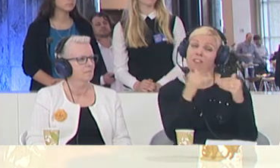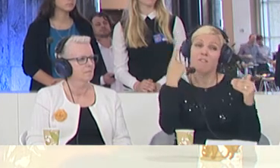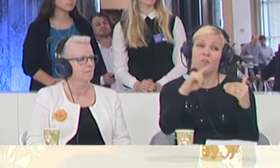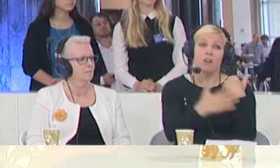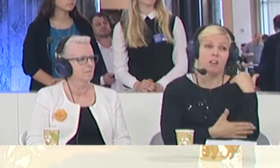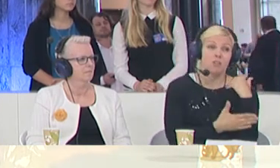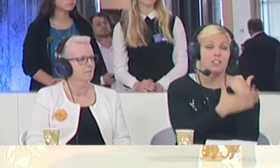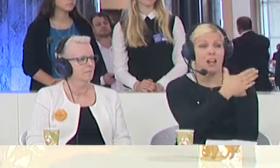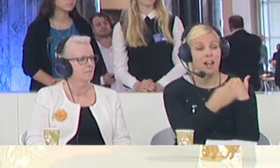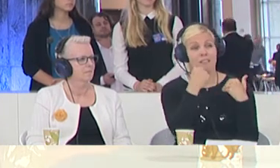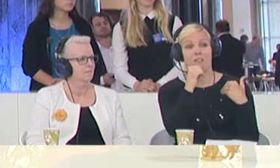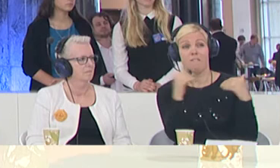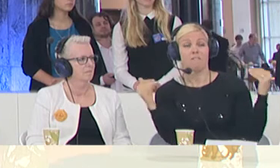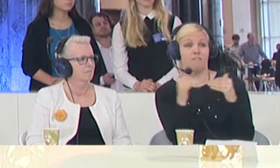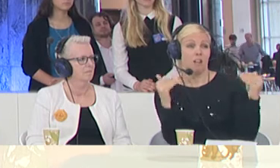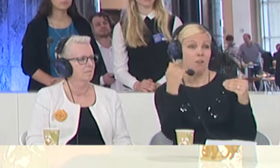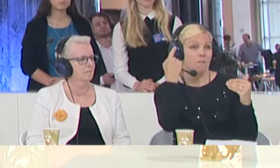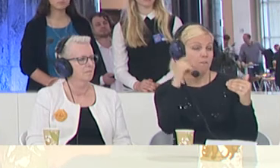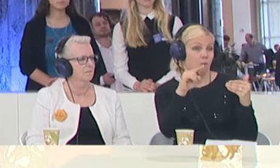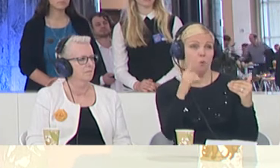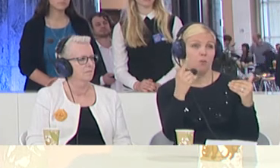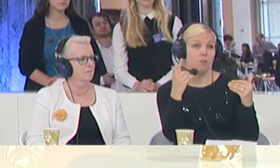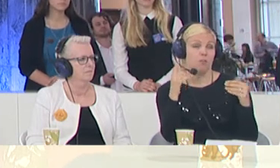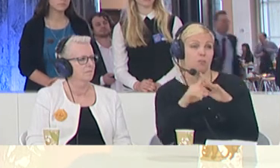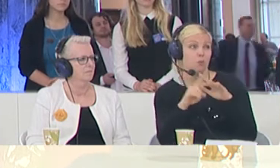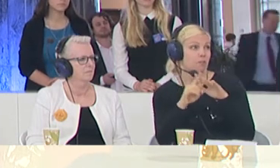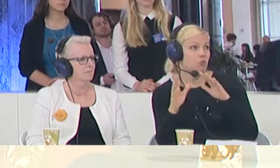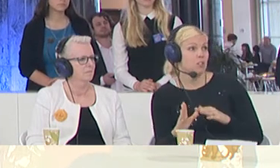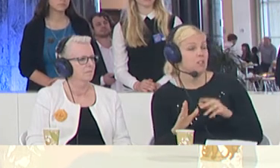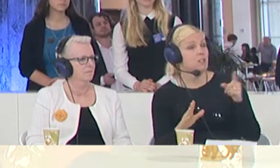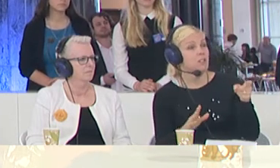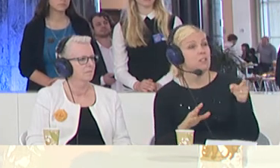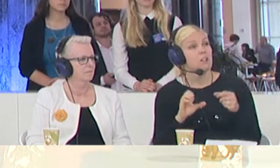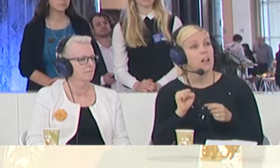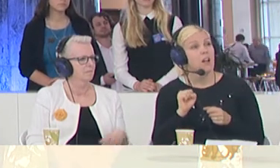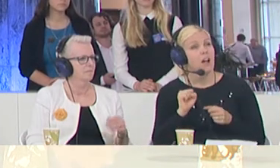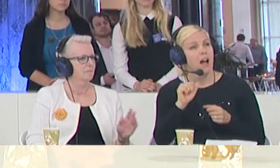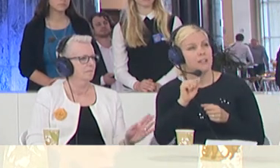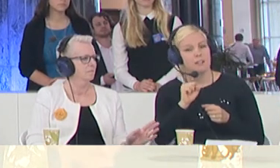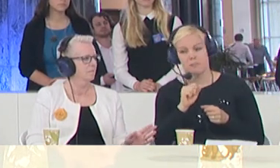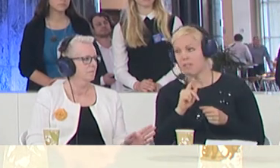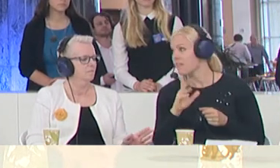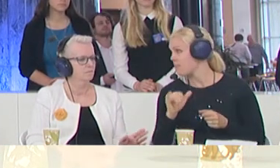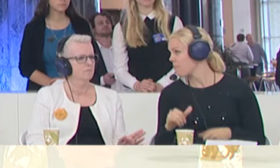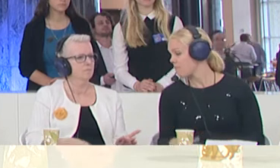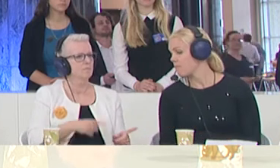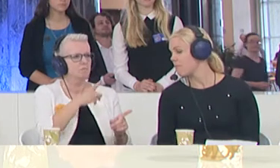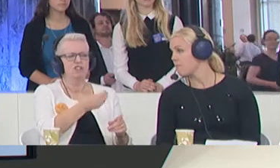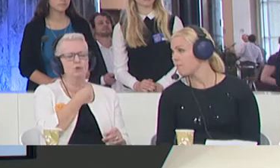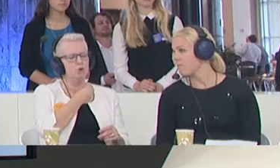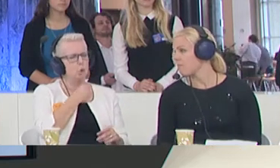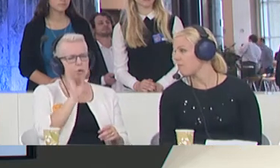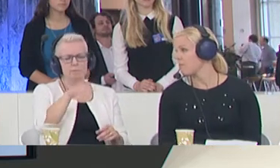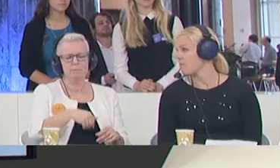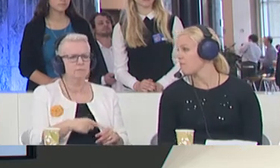fight for this one. Especially, what if we call our military intervention humanitarian support? Does that change the dynamic a little bit? I think it's a joke. I